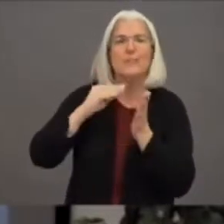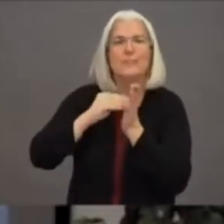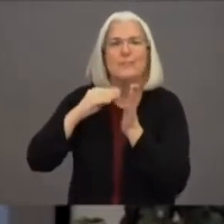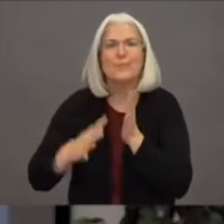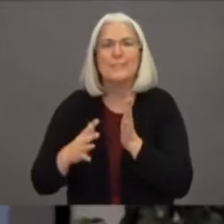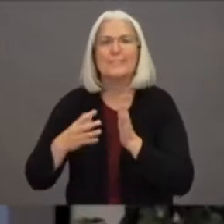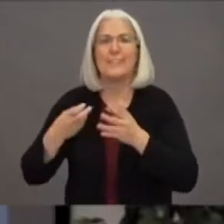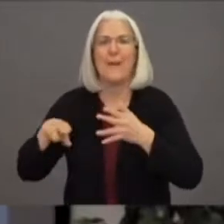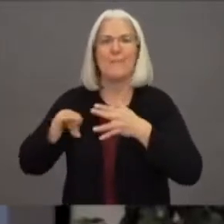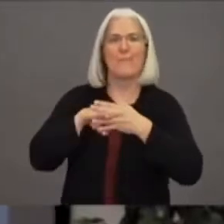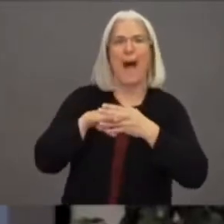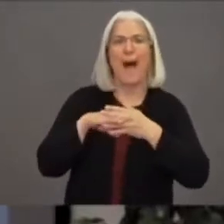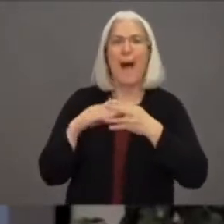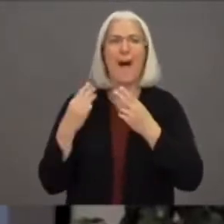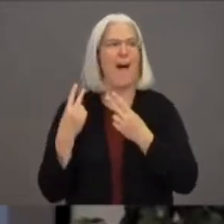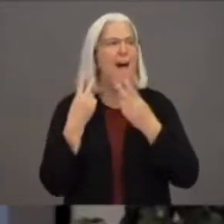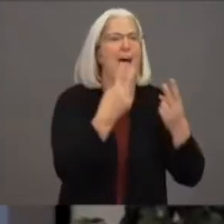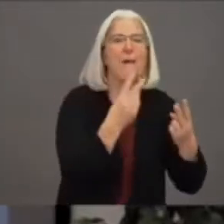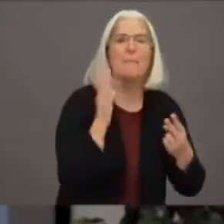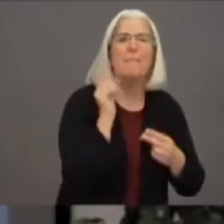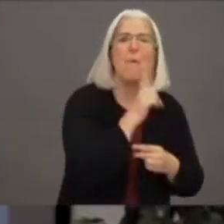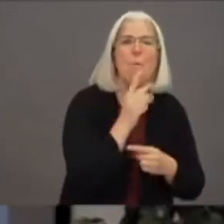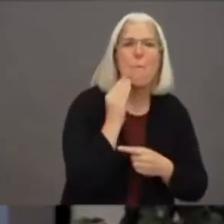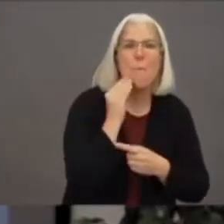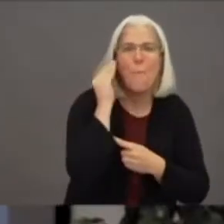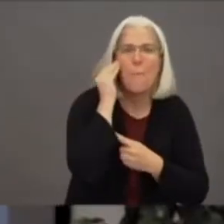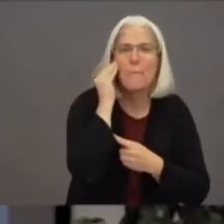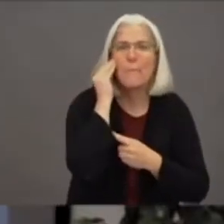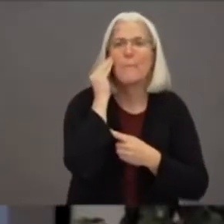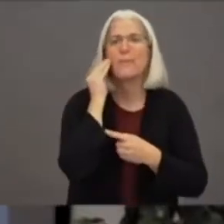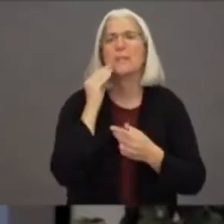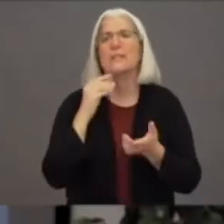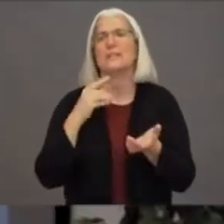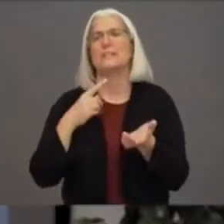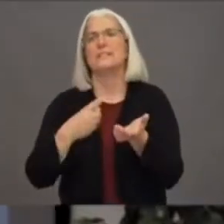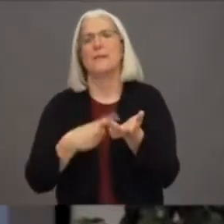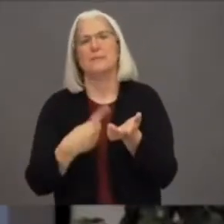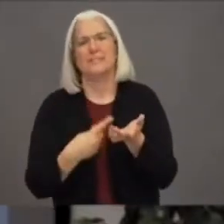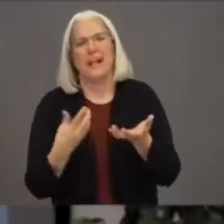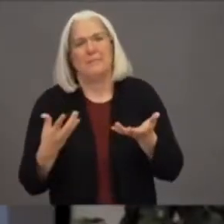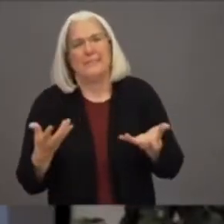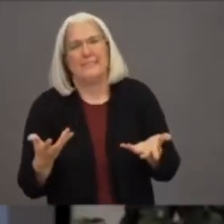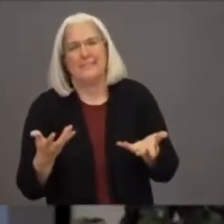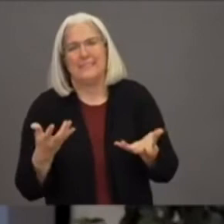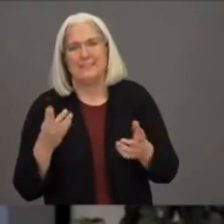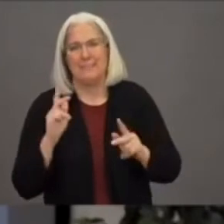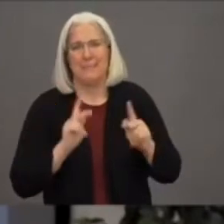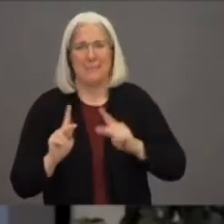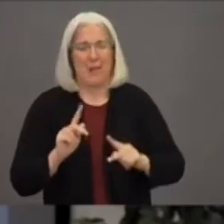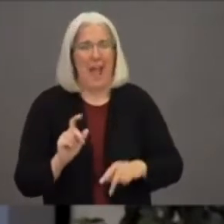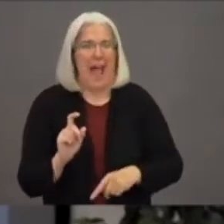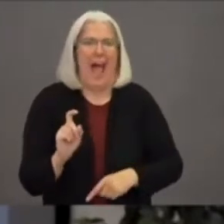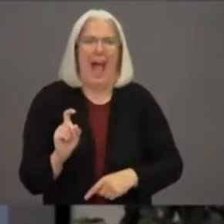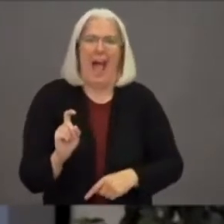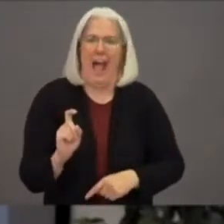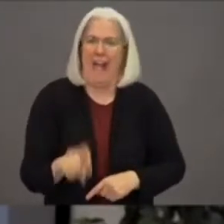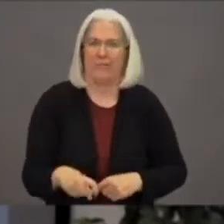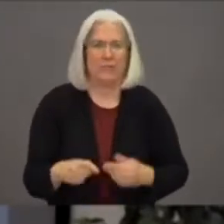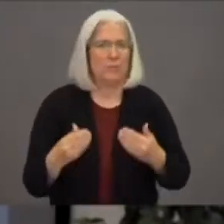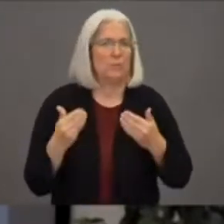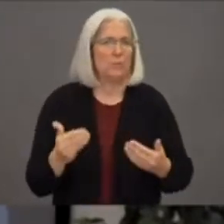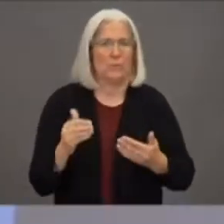sometimes there is, as you mentioned, inevitable traveling. Can you tell us if we have that in our families? What can we do? Can you